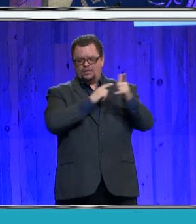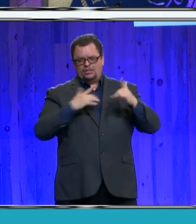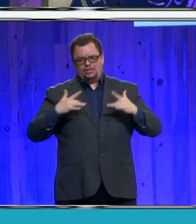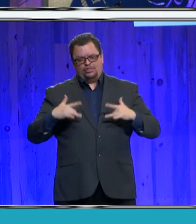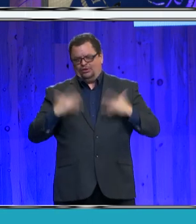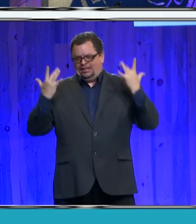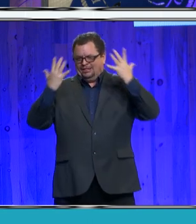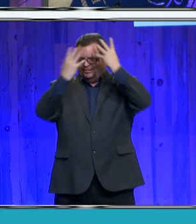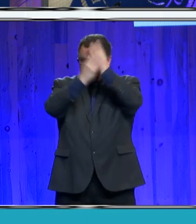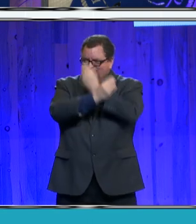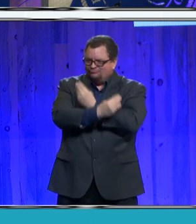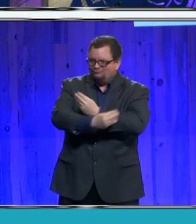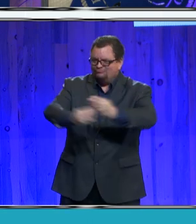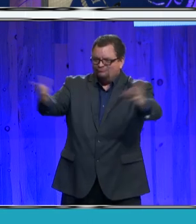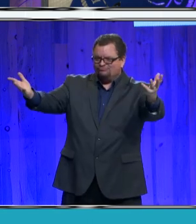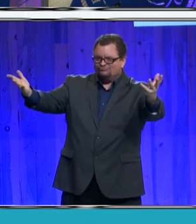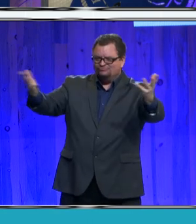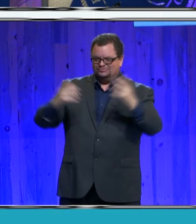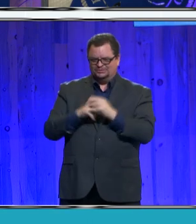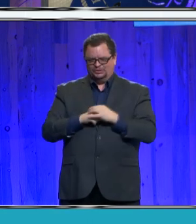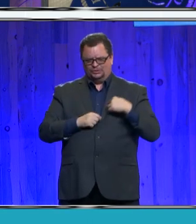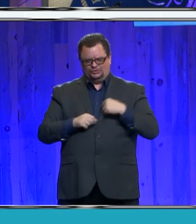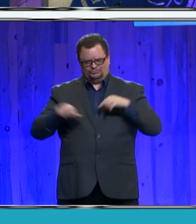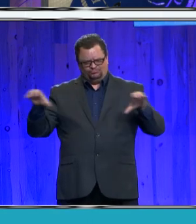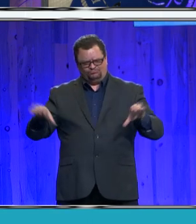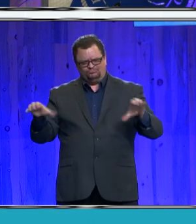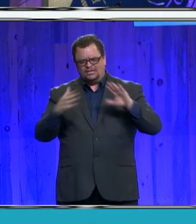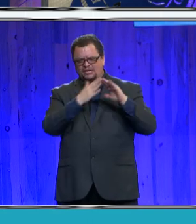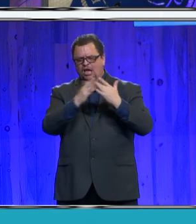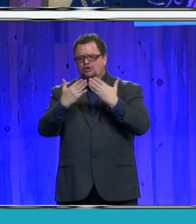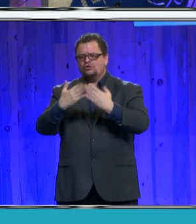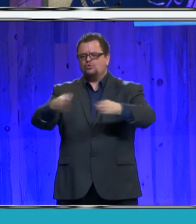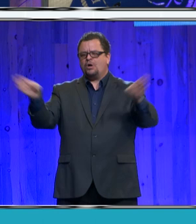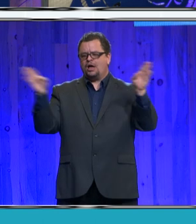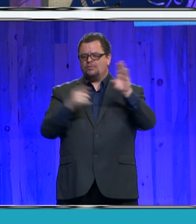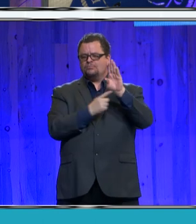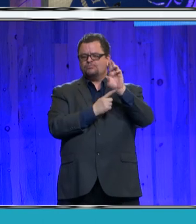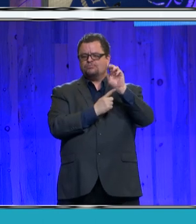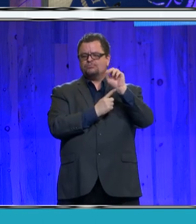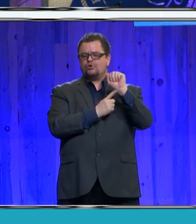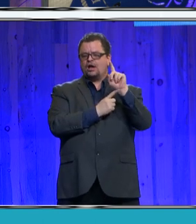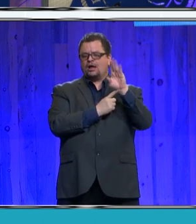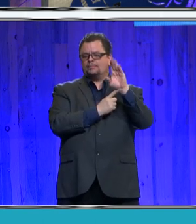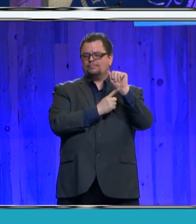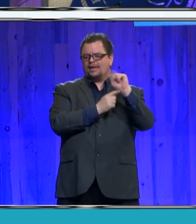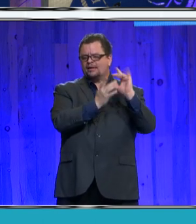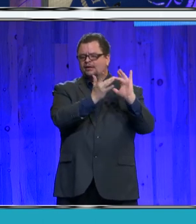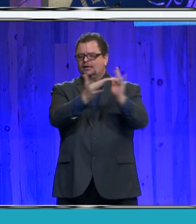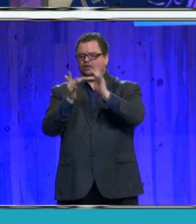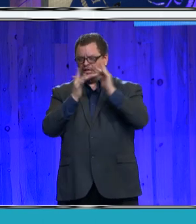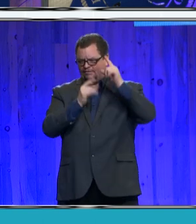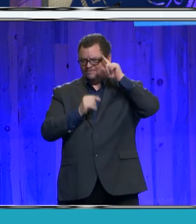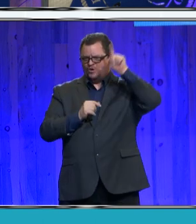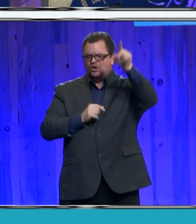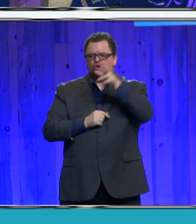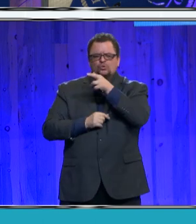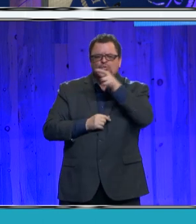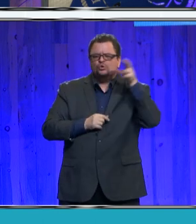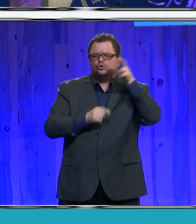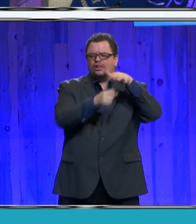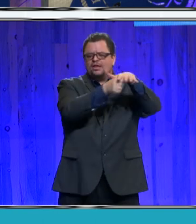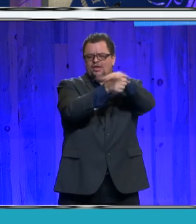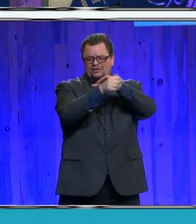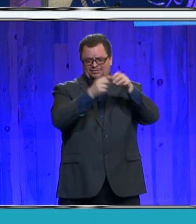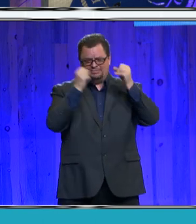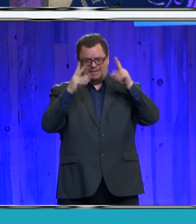initiative which will improve people's lives. For many of our rural residents, high-speed internet isn't an option.